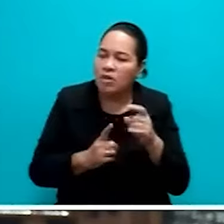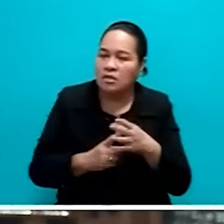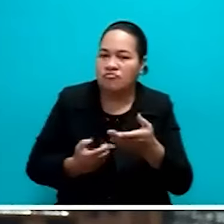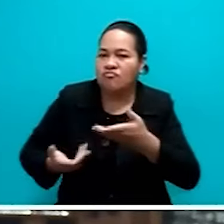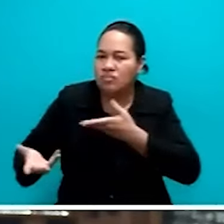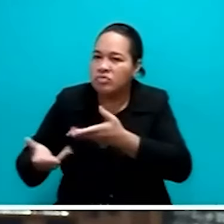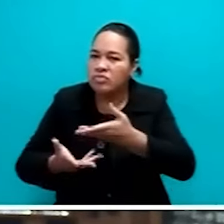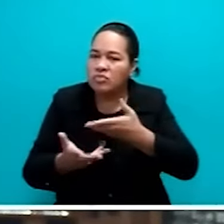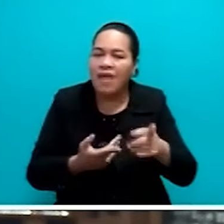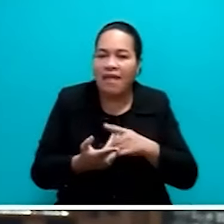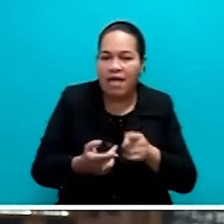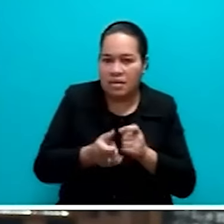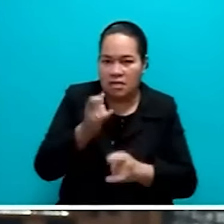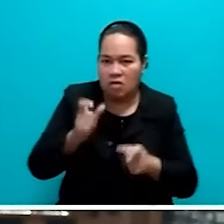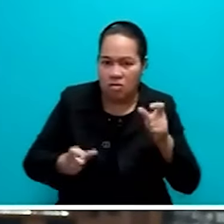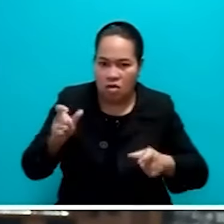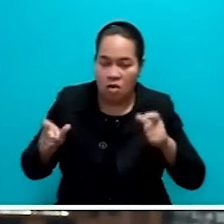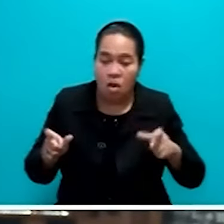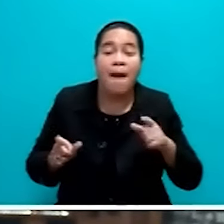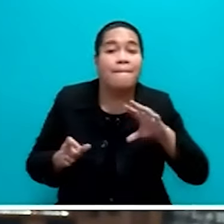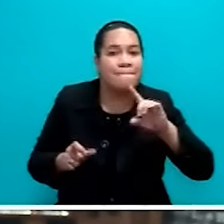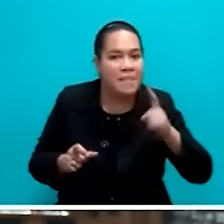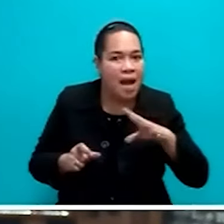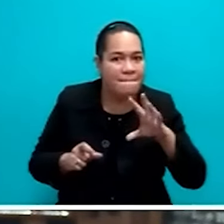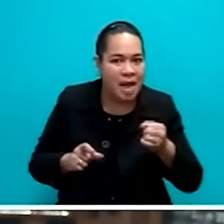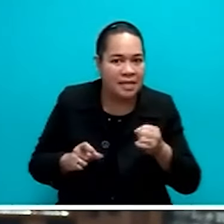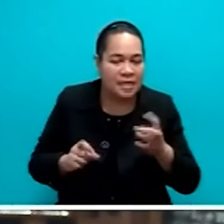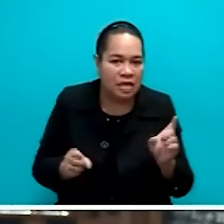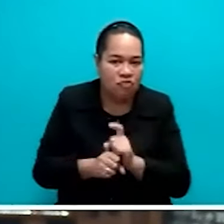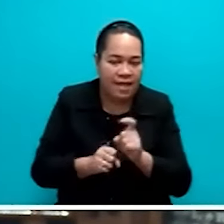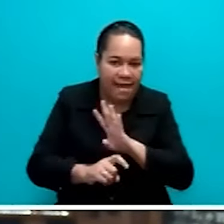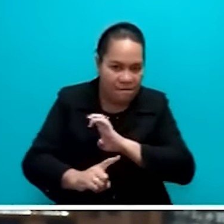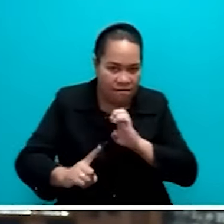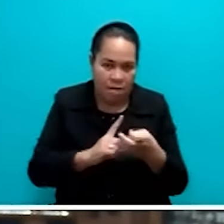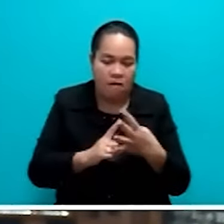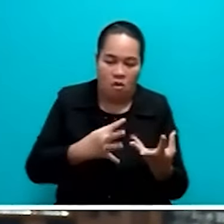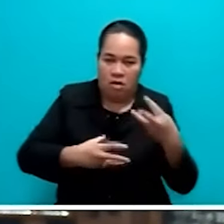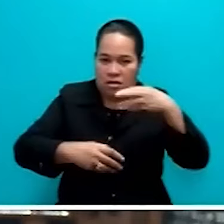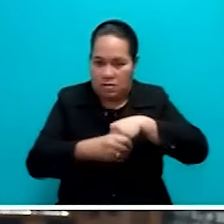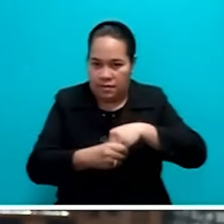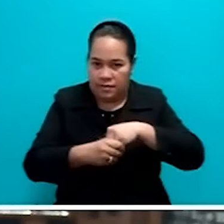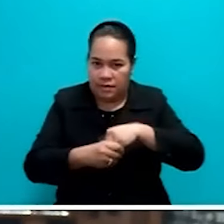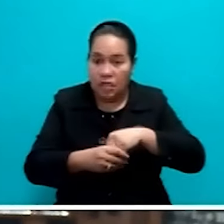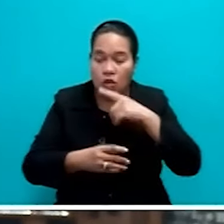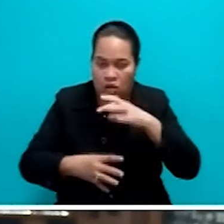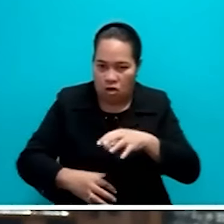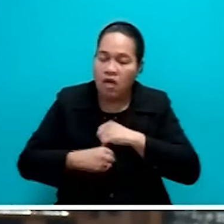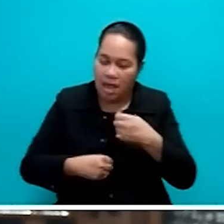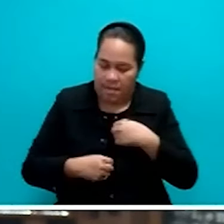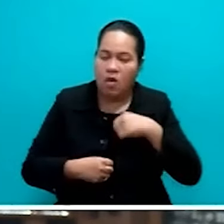will create an environment of inclusiveness, ownership and confidence, which I will continue to champion.